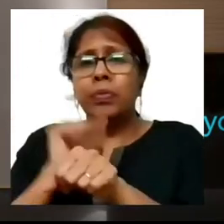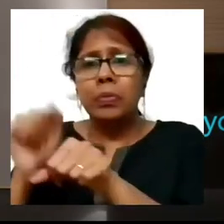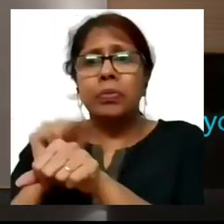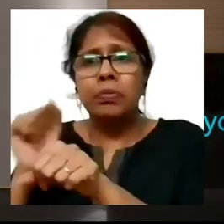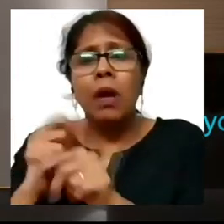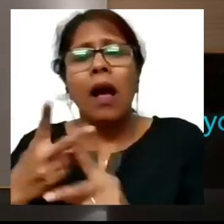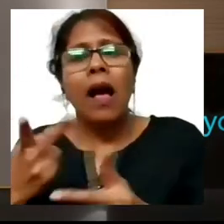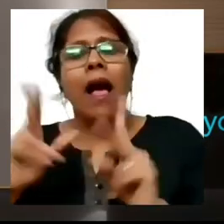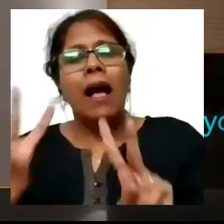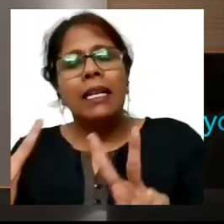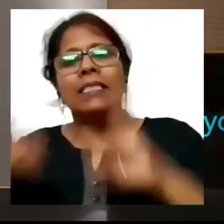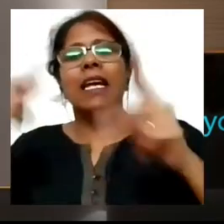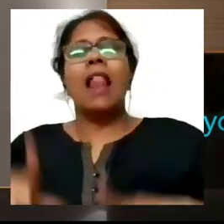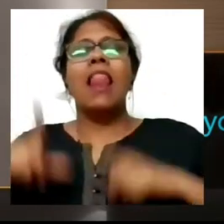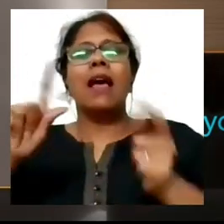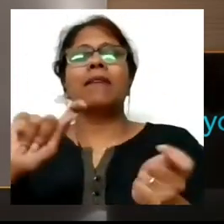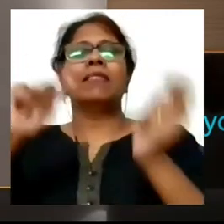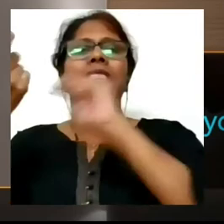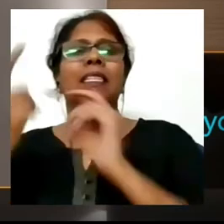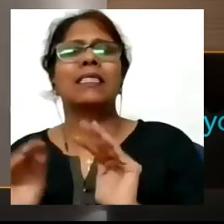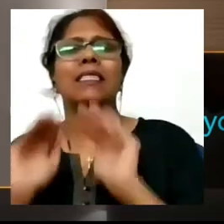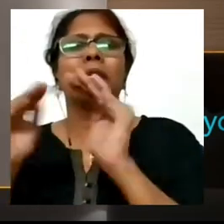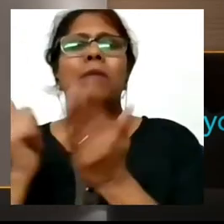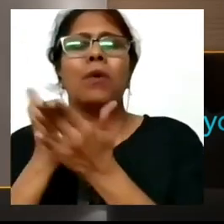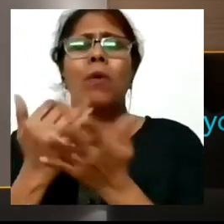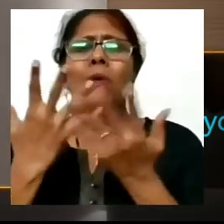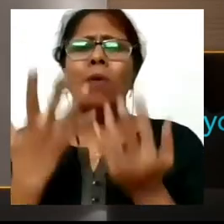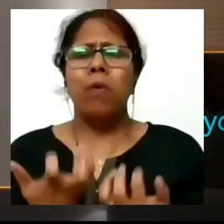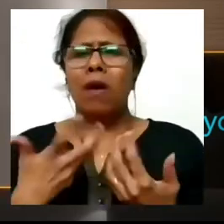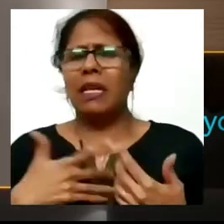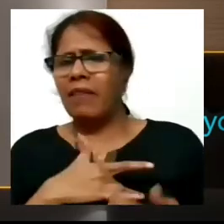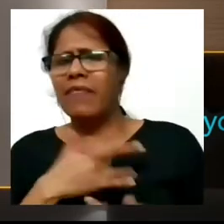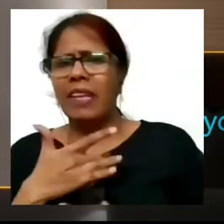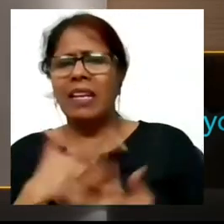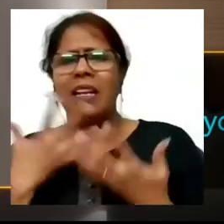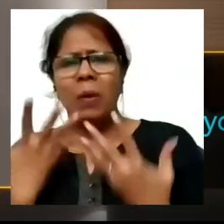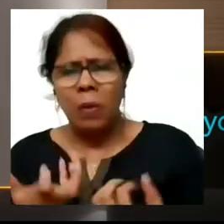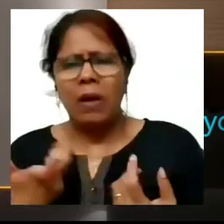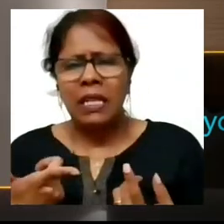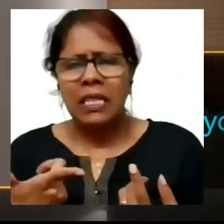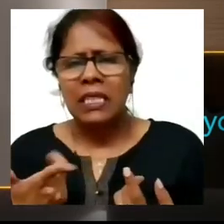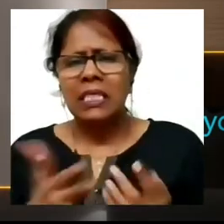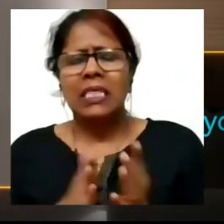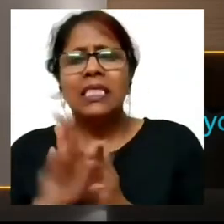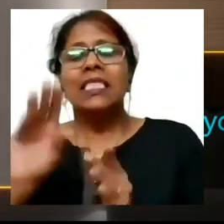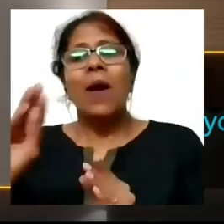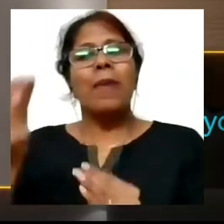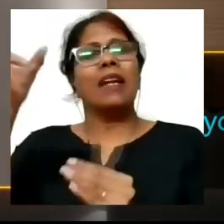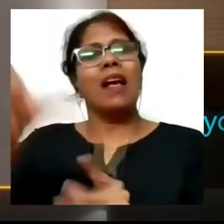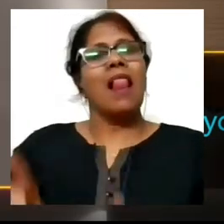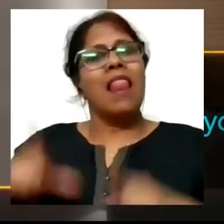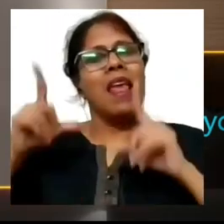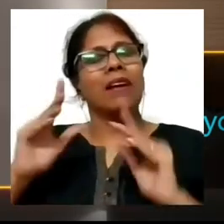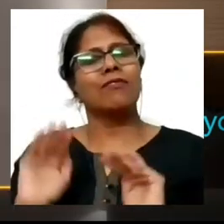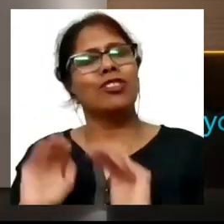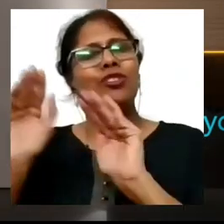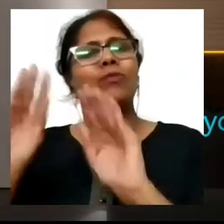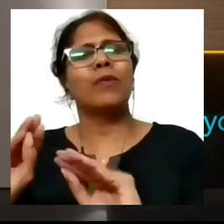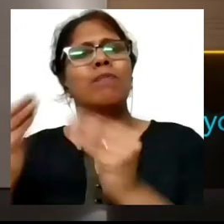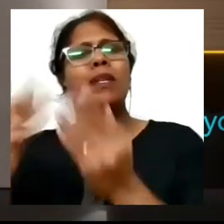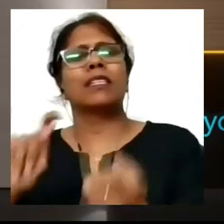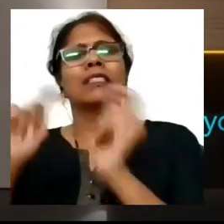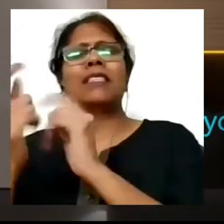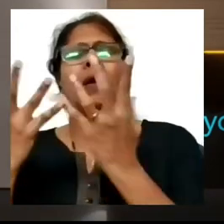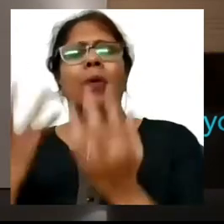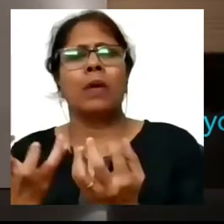to someone else I needed it to have made a difference to someone's life made someone's life better and that's when I thought about quitting my